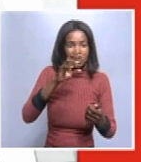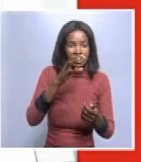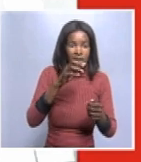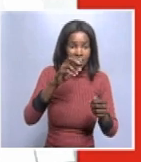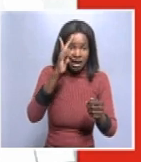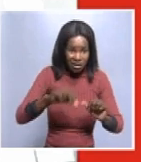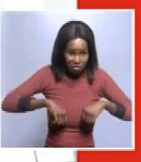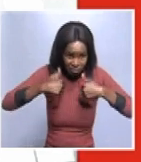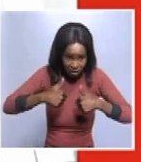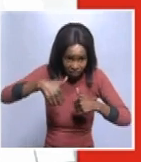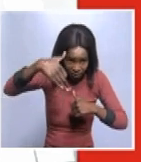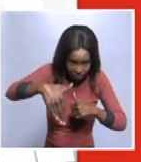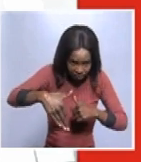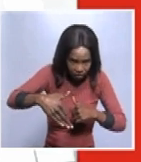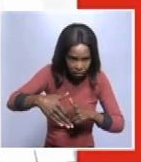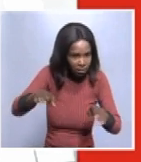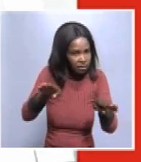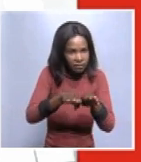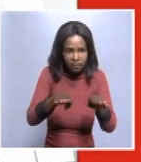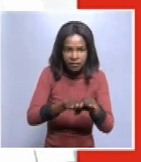recovery rate.